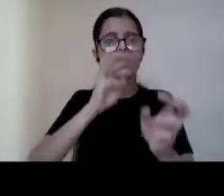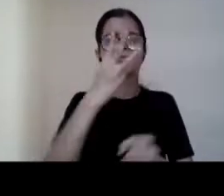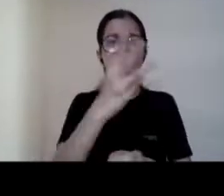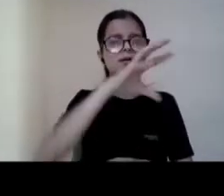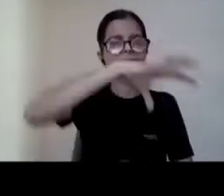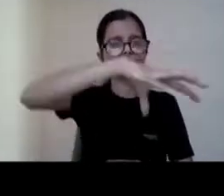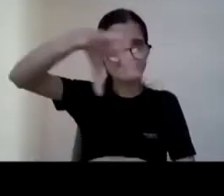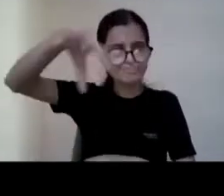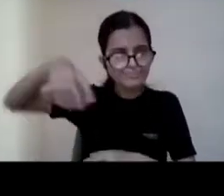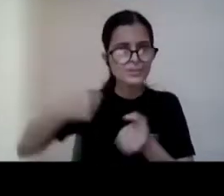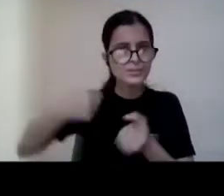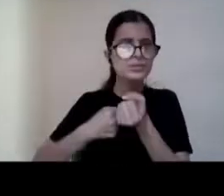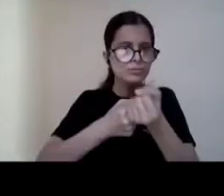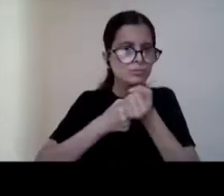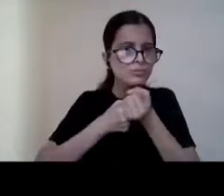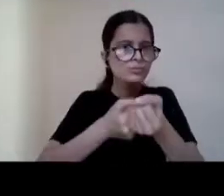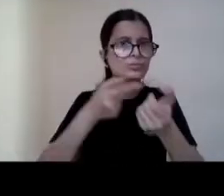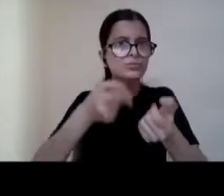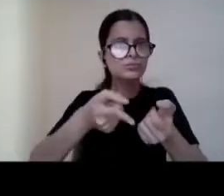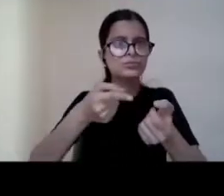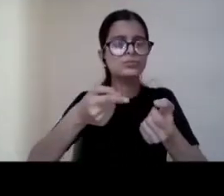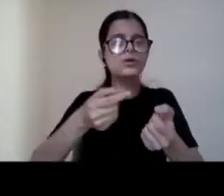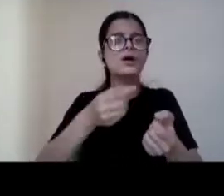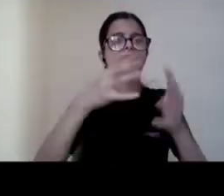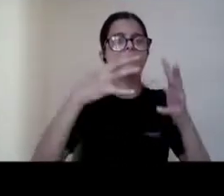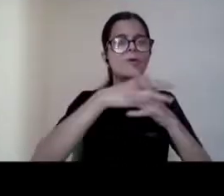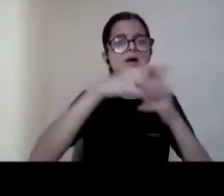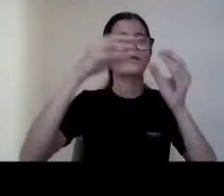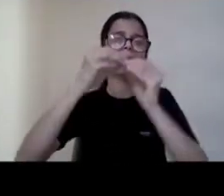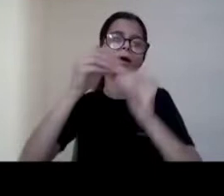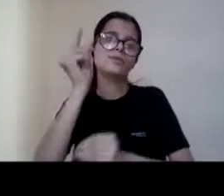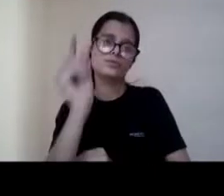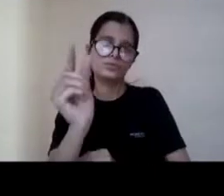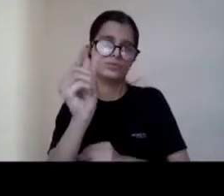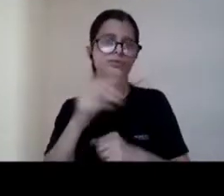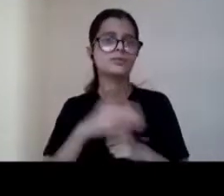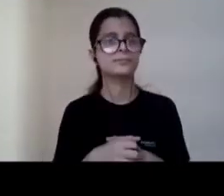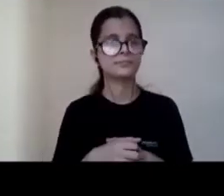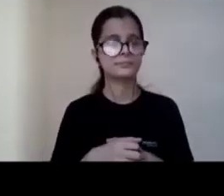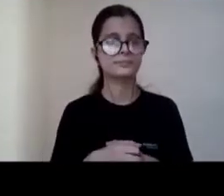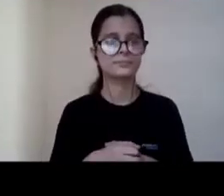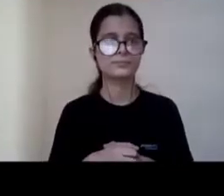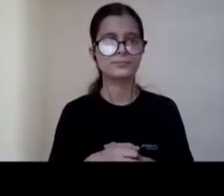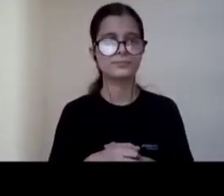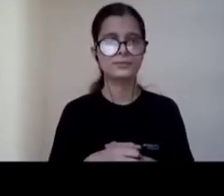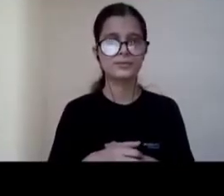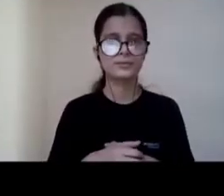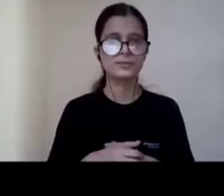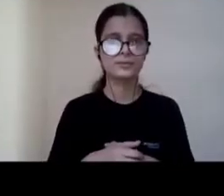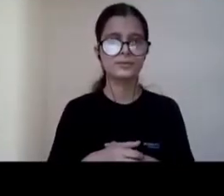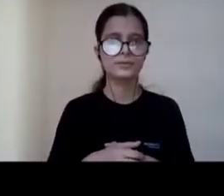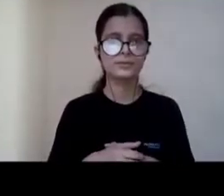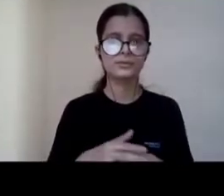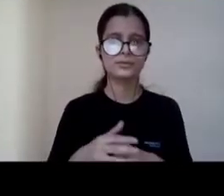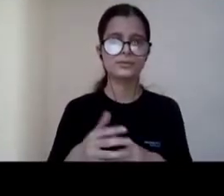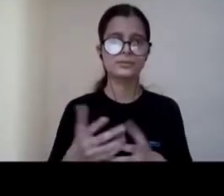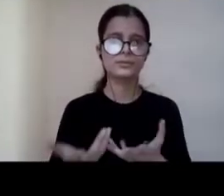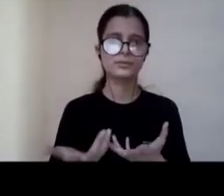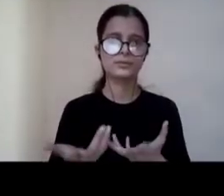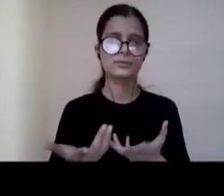the requirement of the world blind union um once the uh